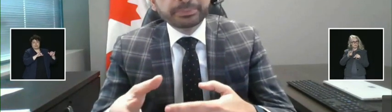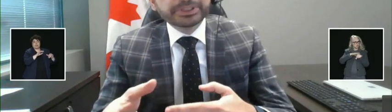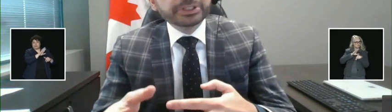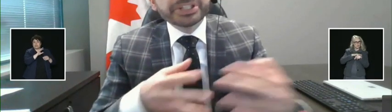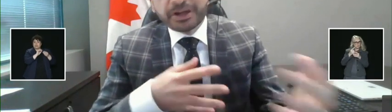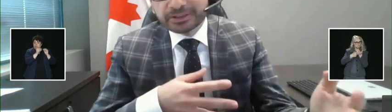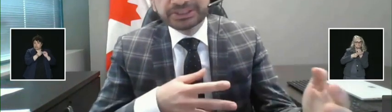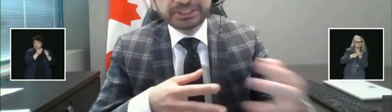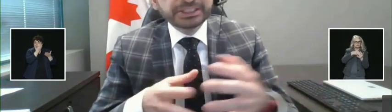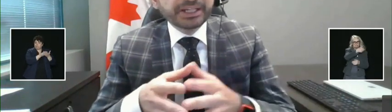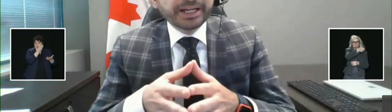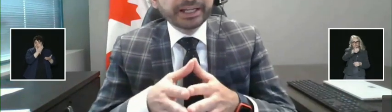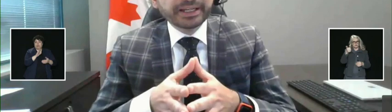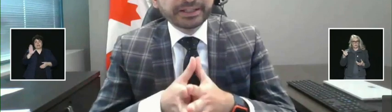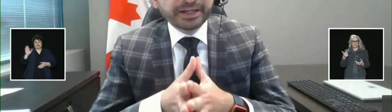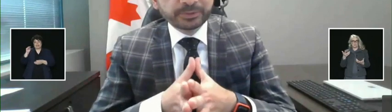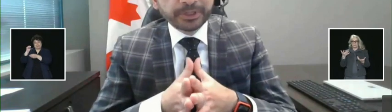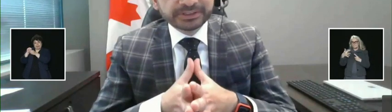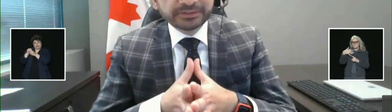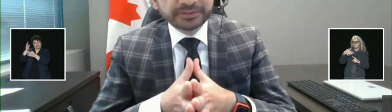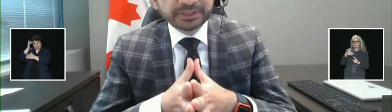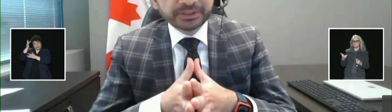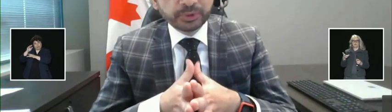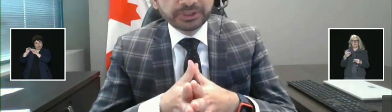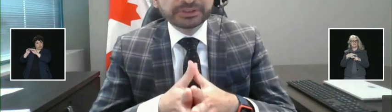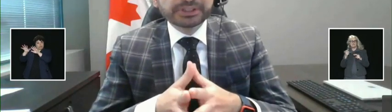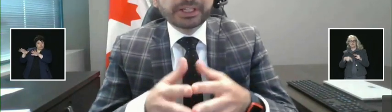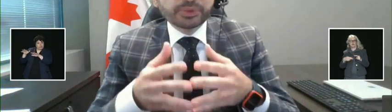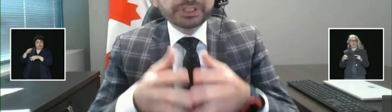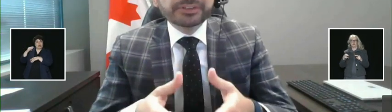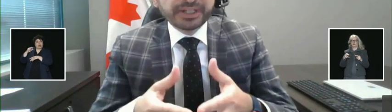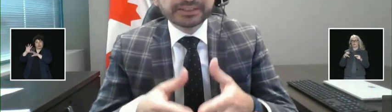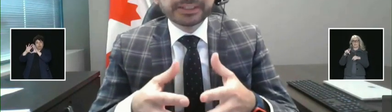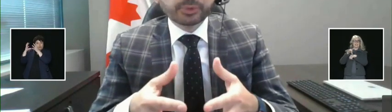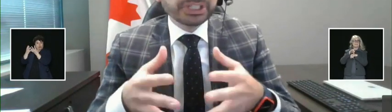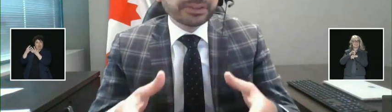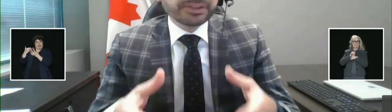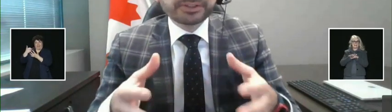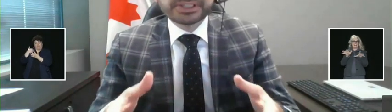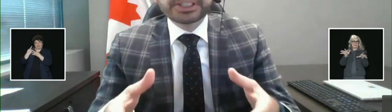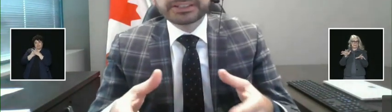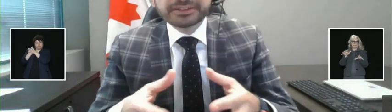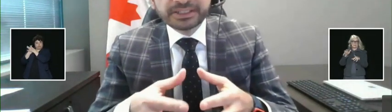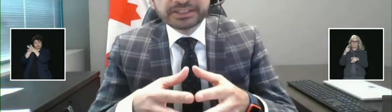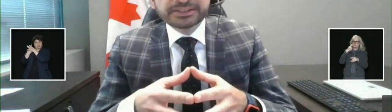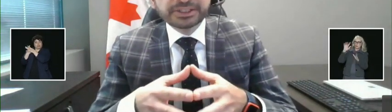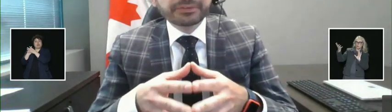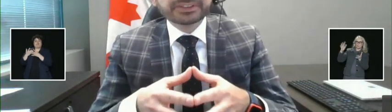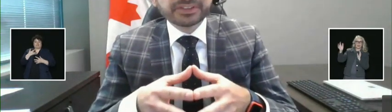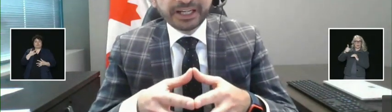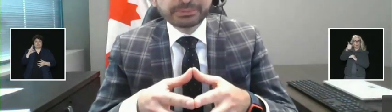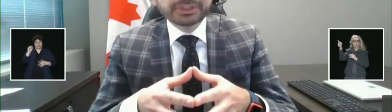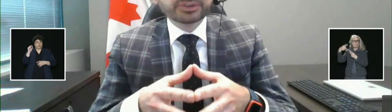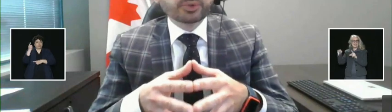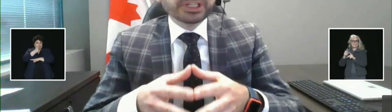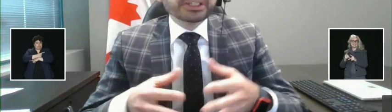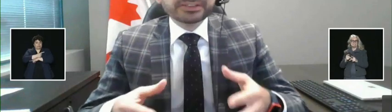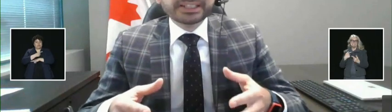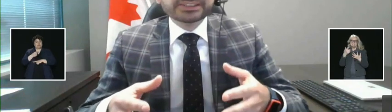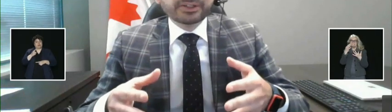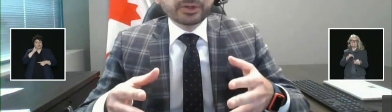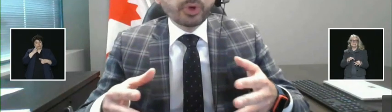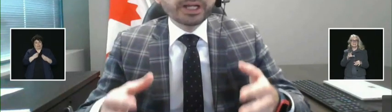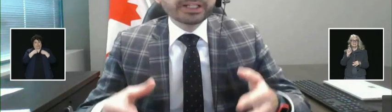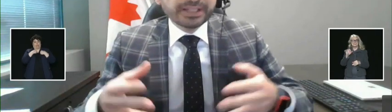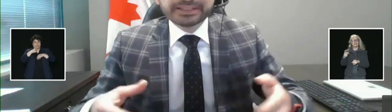epidemiology in other parts of the world, we decided that we need 30 days to give us time so